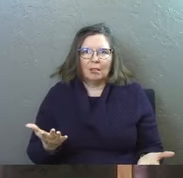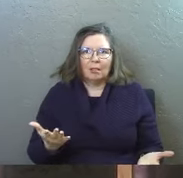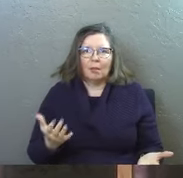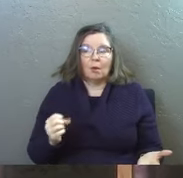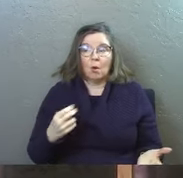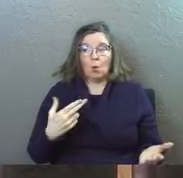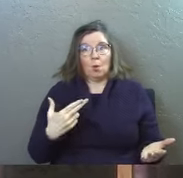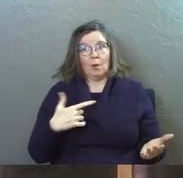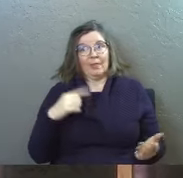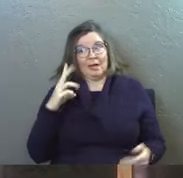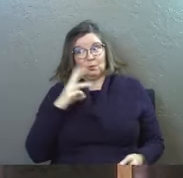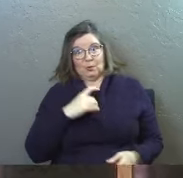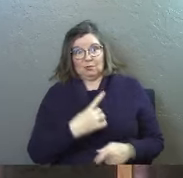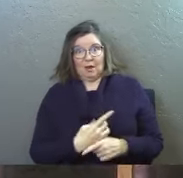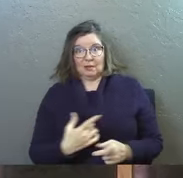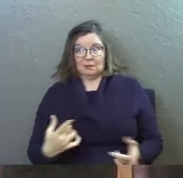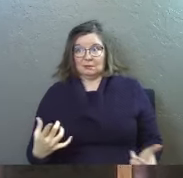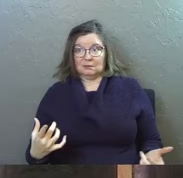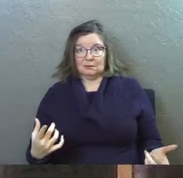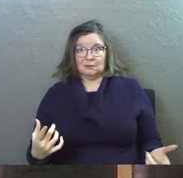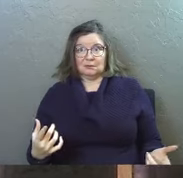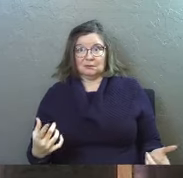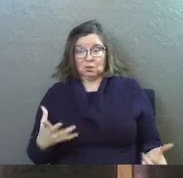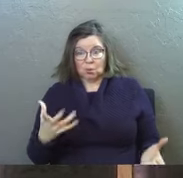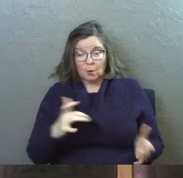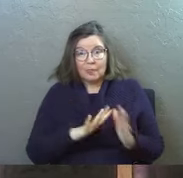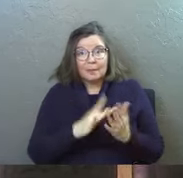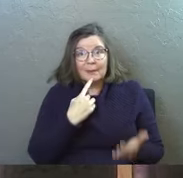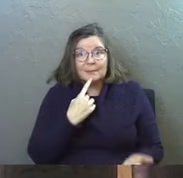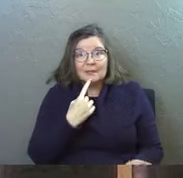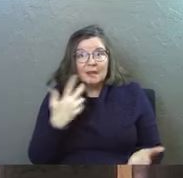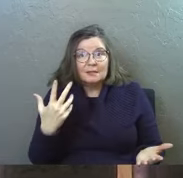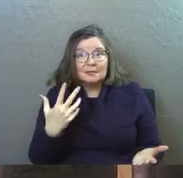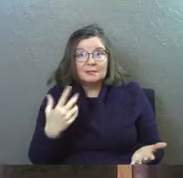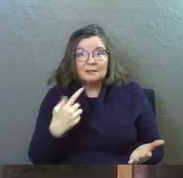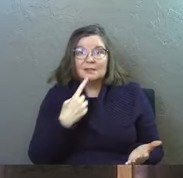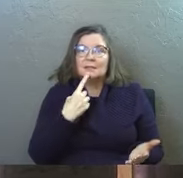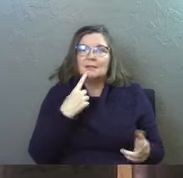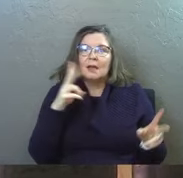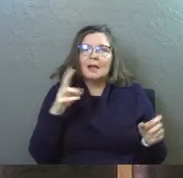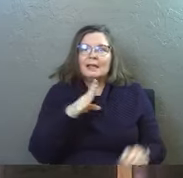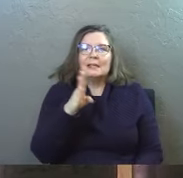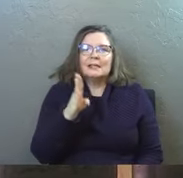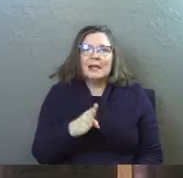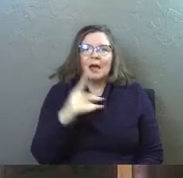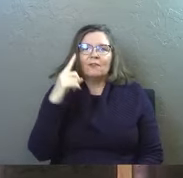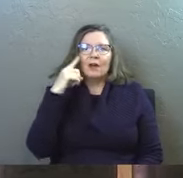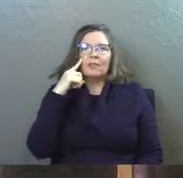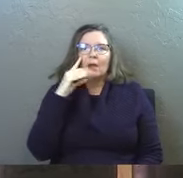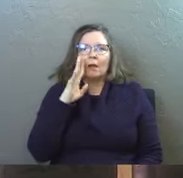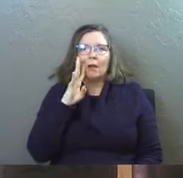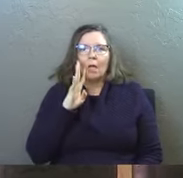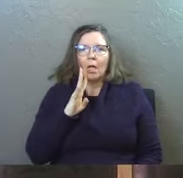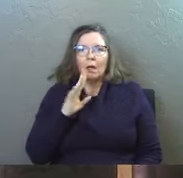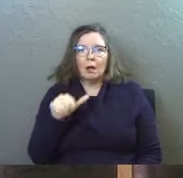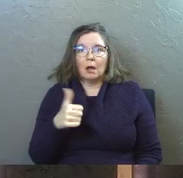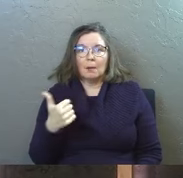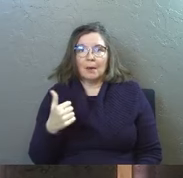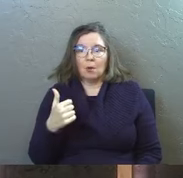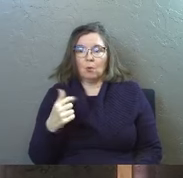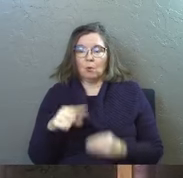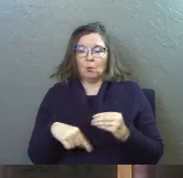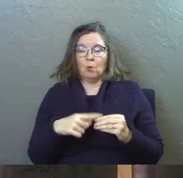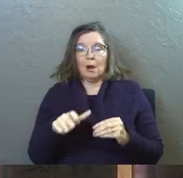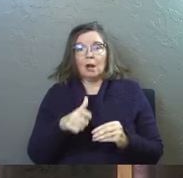oh that's weird right you know what the Bible says it says never think lustfully about